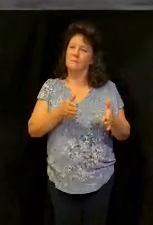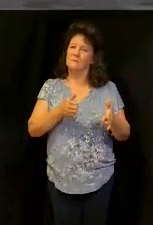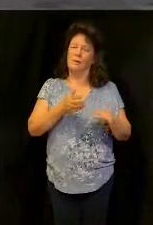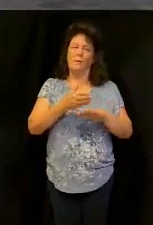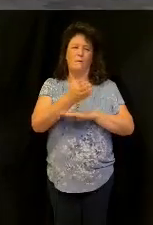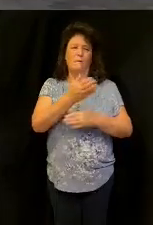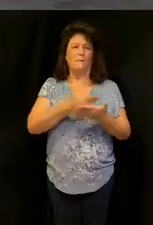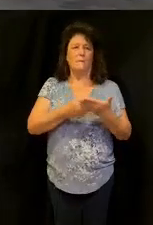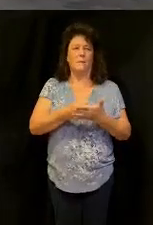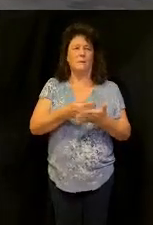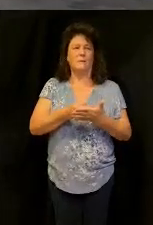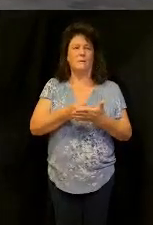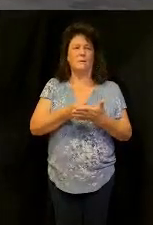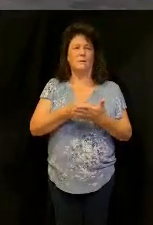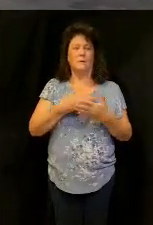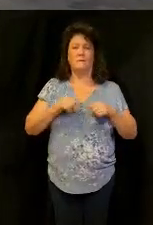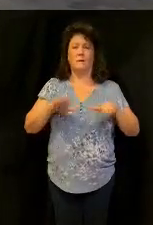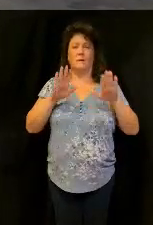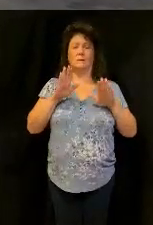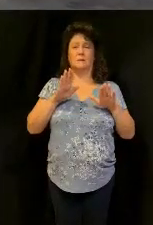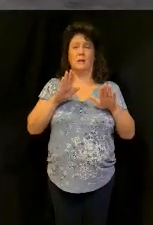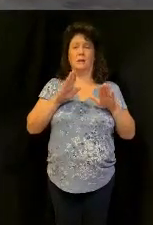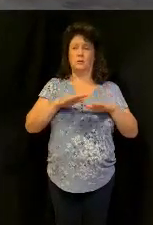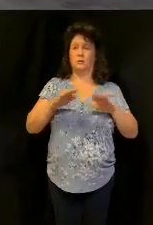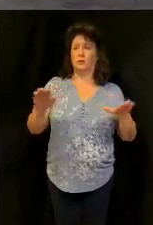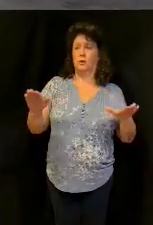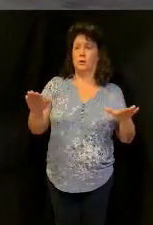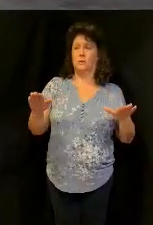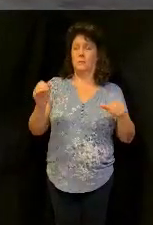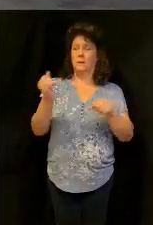they would even sacrifice their children to be blessed financially